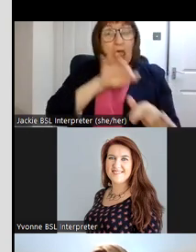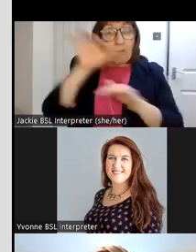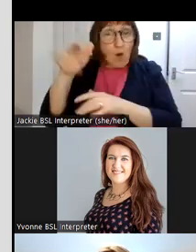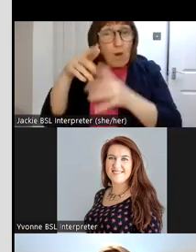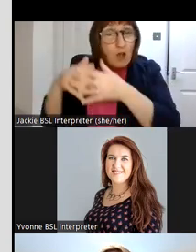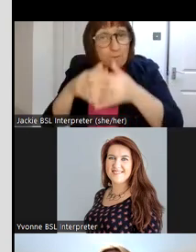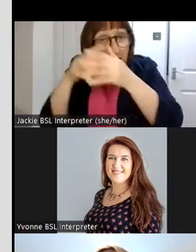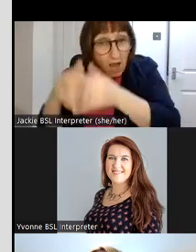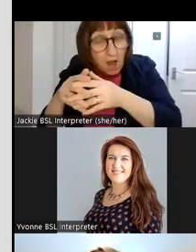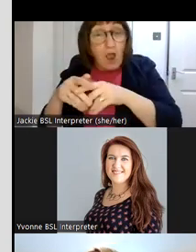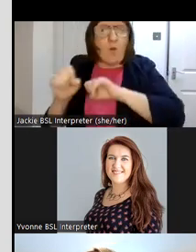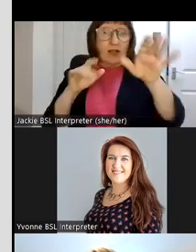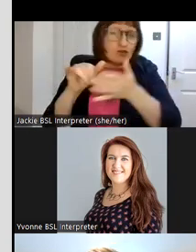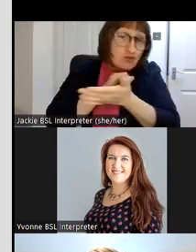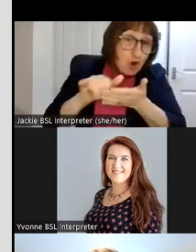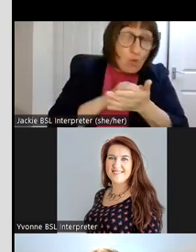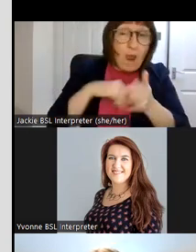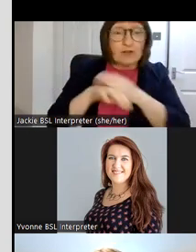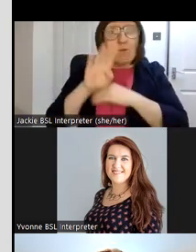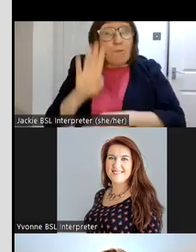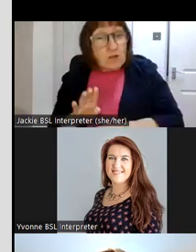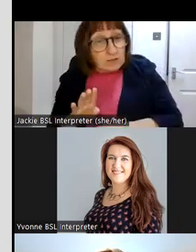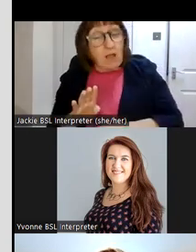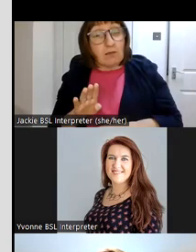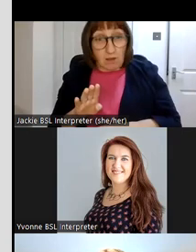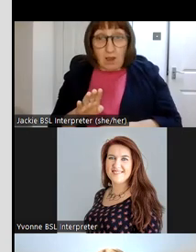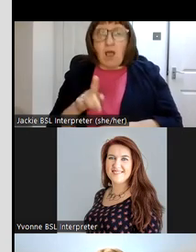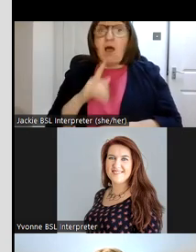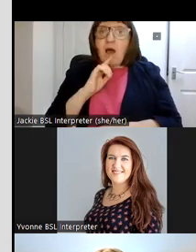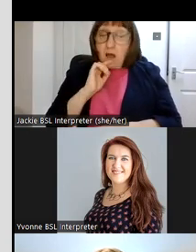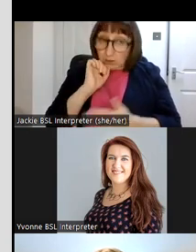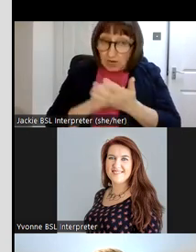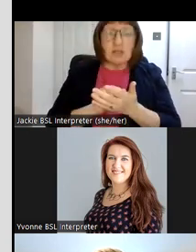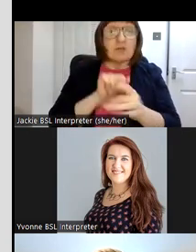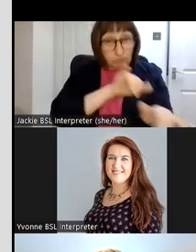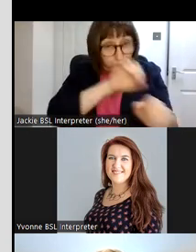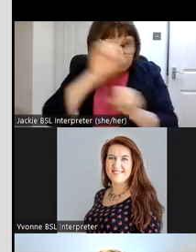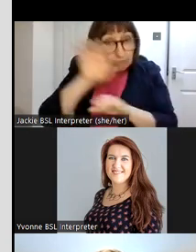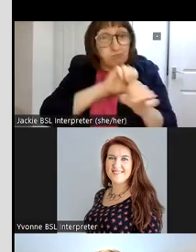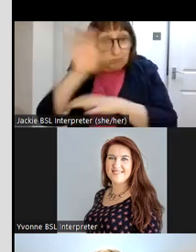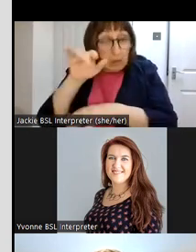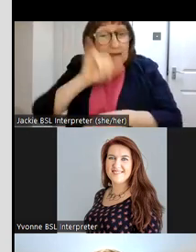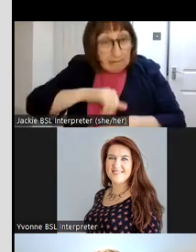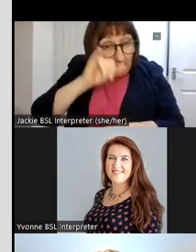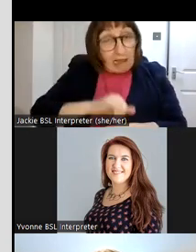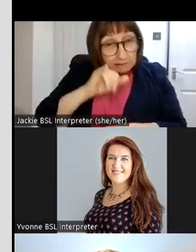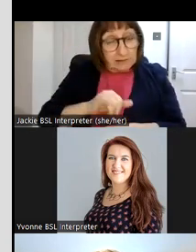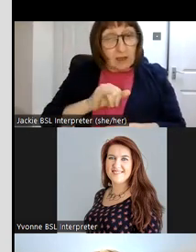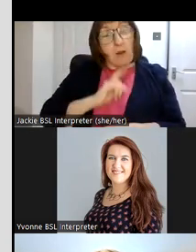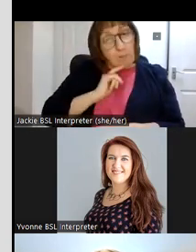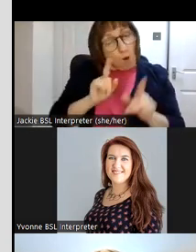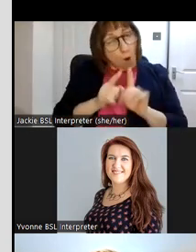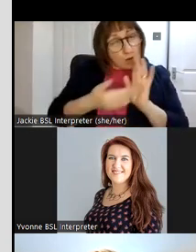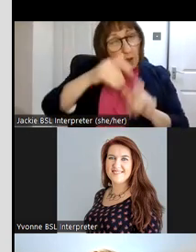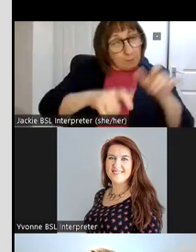america and they went to new york and they went to boston uh these were major destinations for my column people uh but also